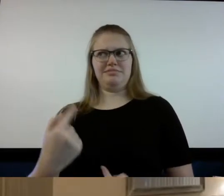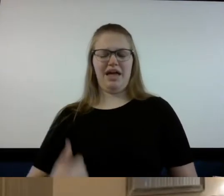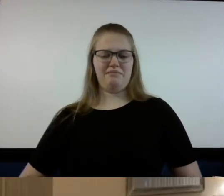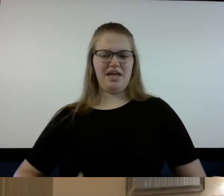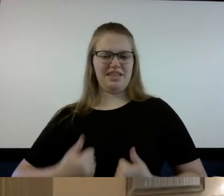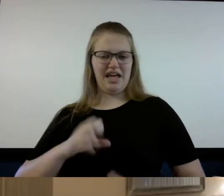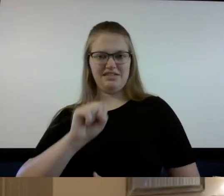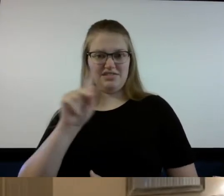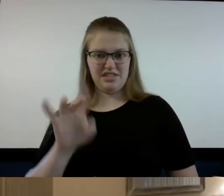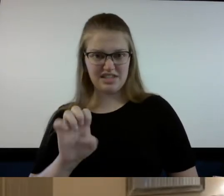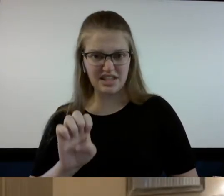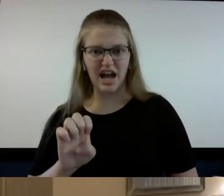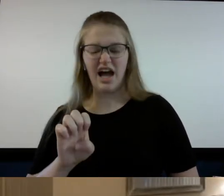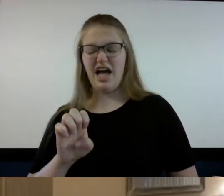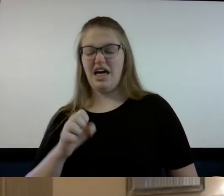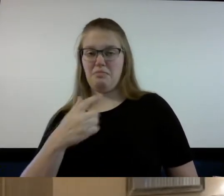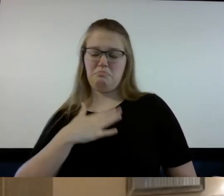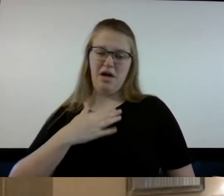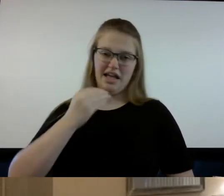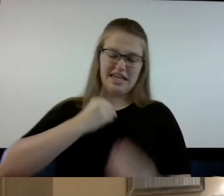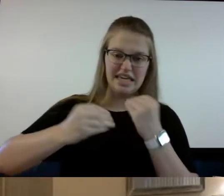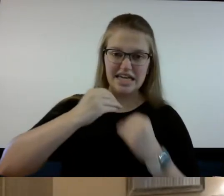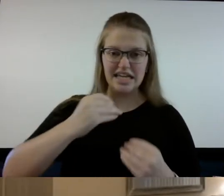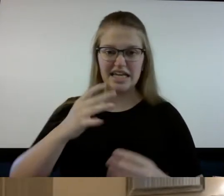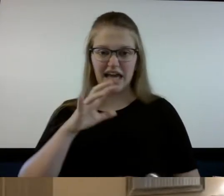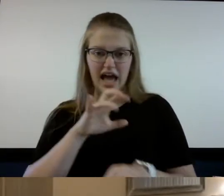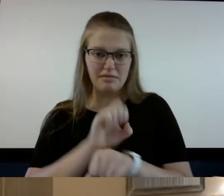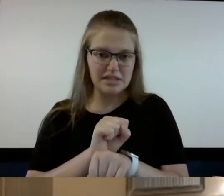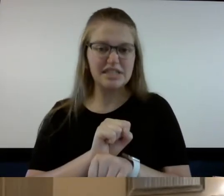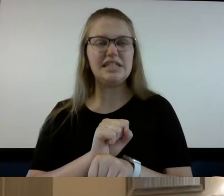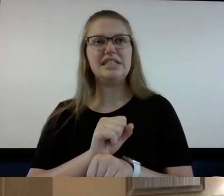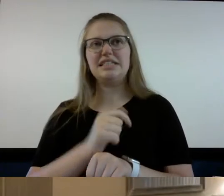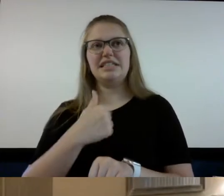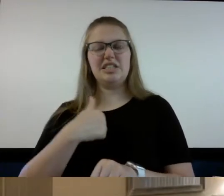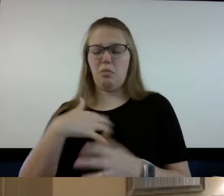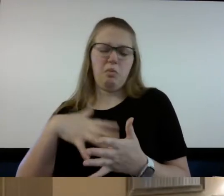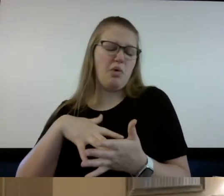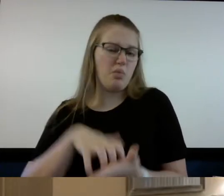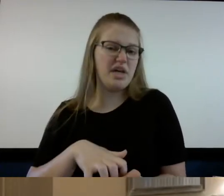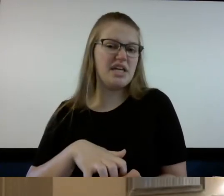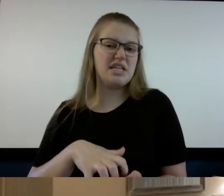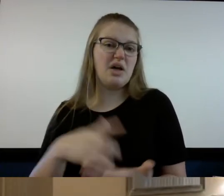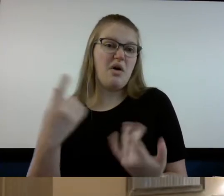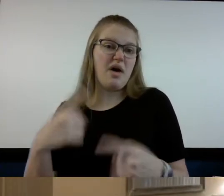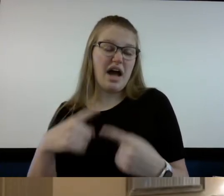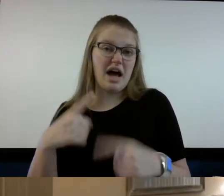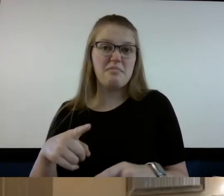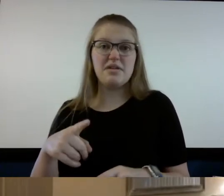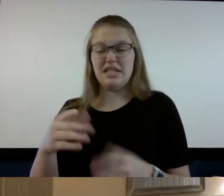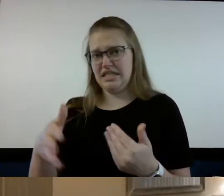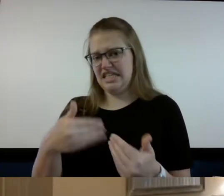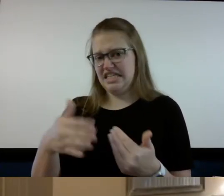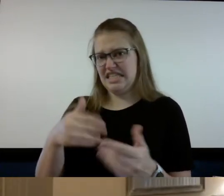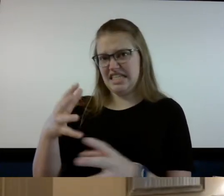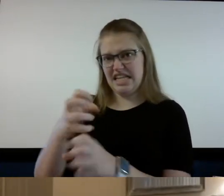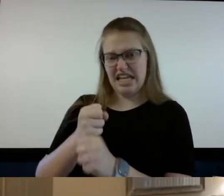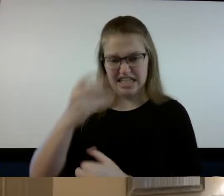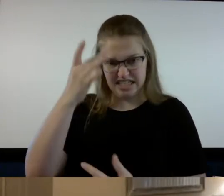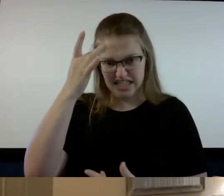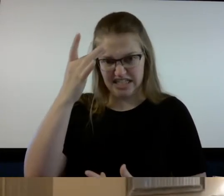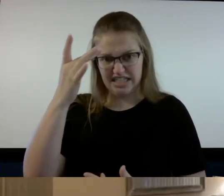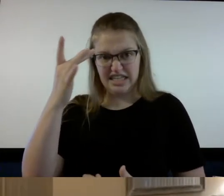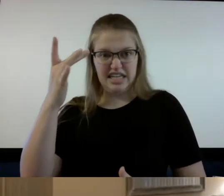I've always had a weak immune system so I'm susceptible to pneumonia and uh